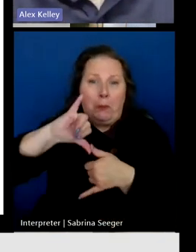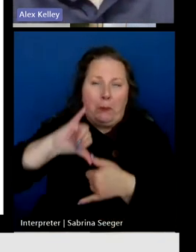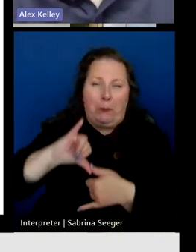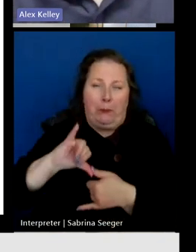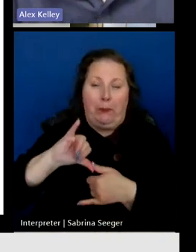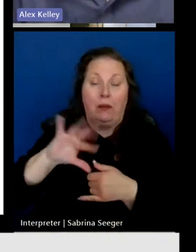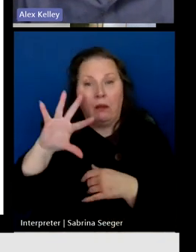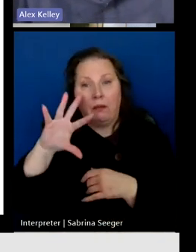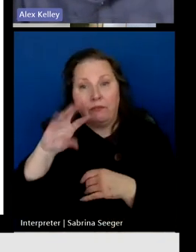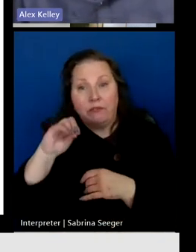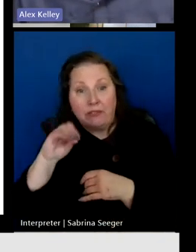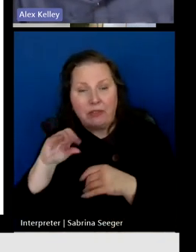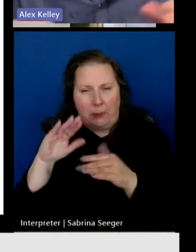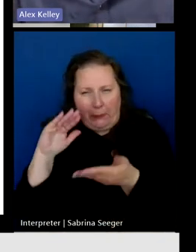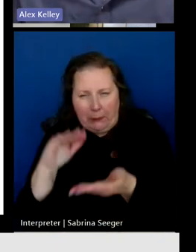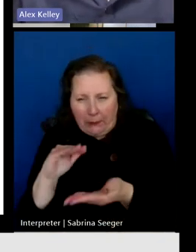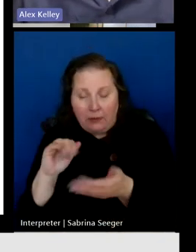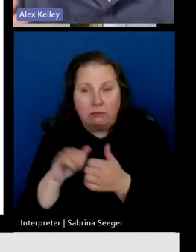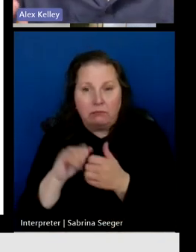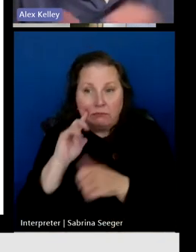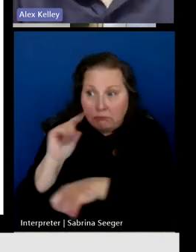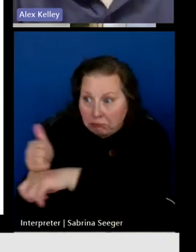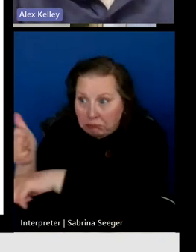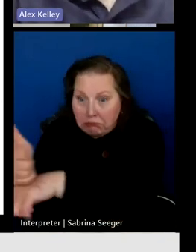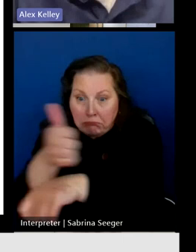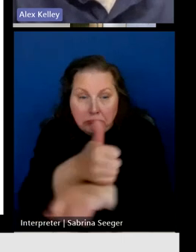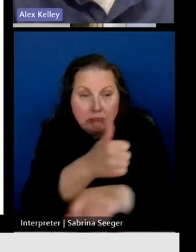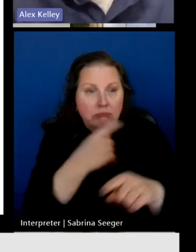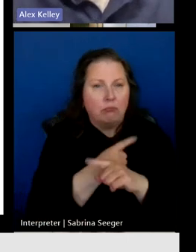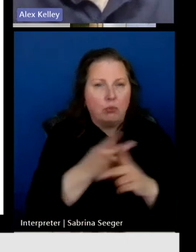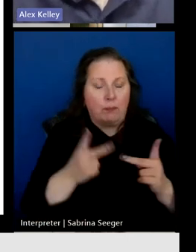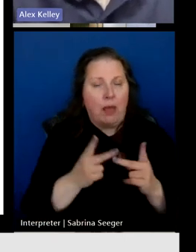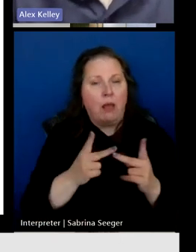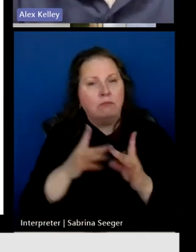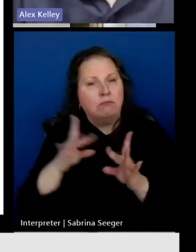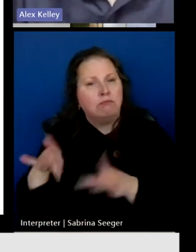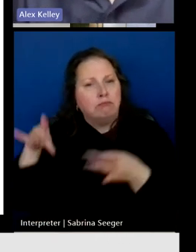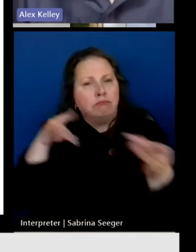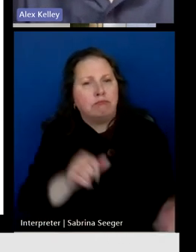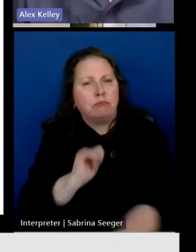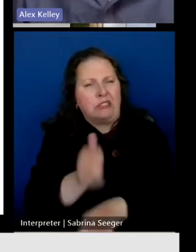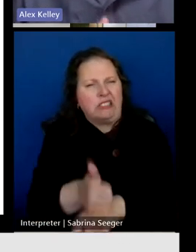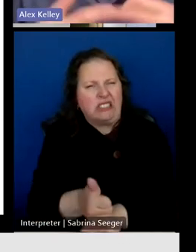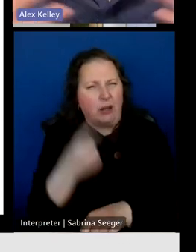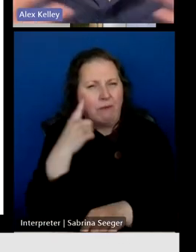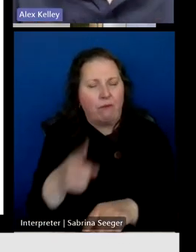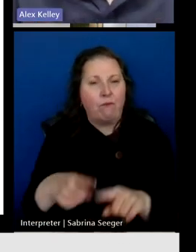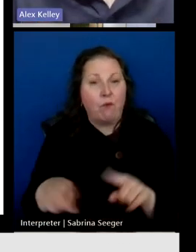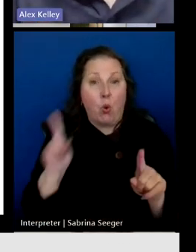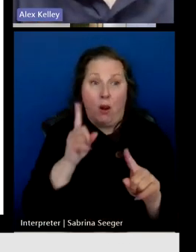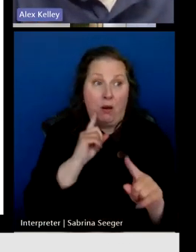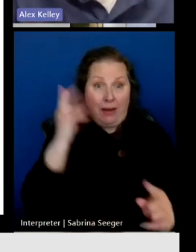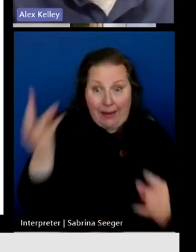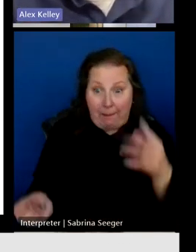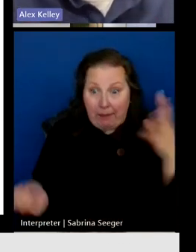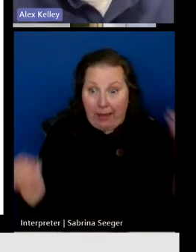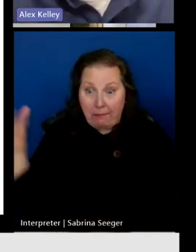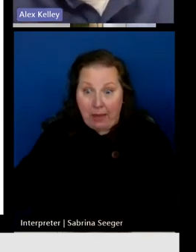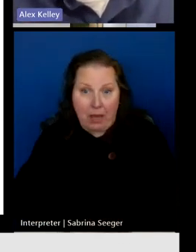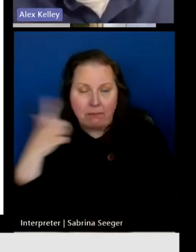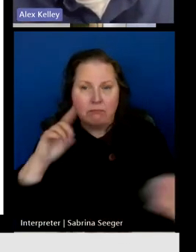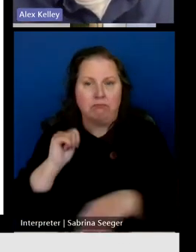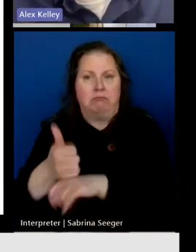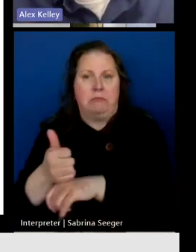essentially placed very strategically can be an efficient way to close the easiest half of our broadband,